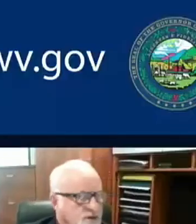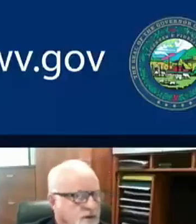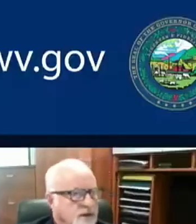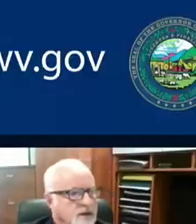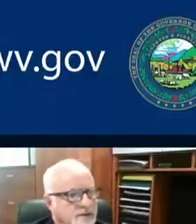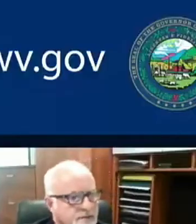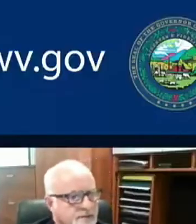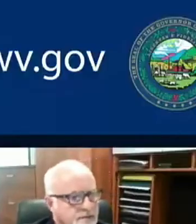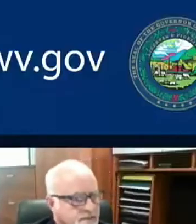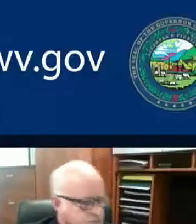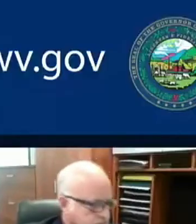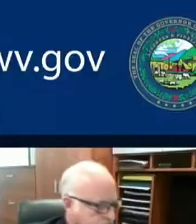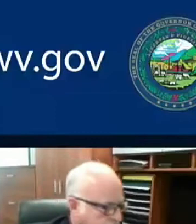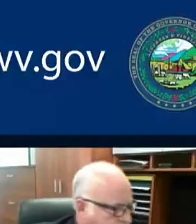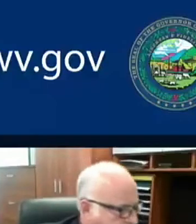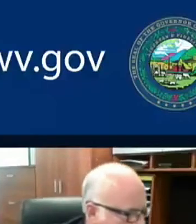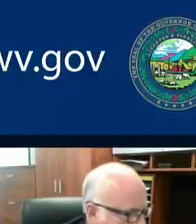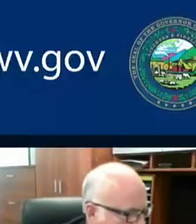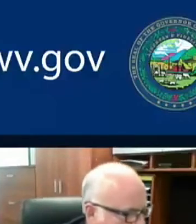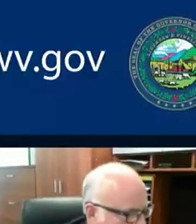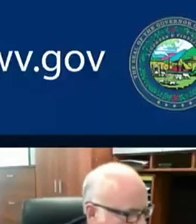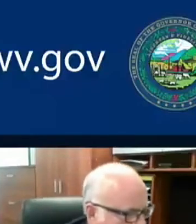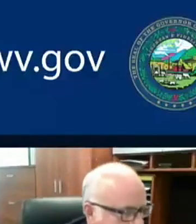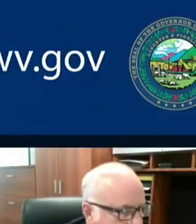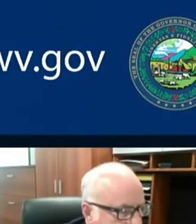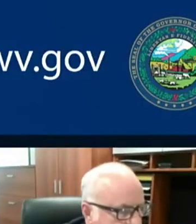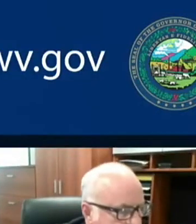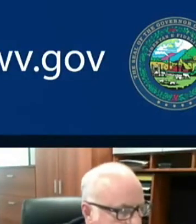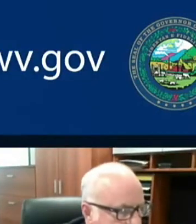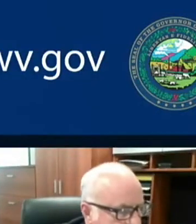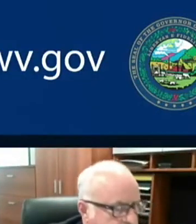All right. Thank you, Annie. Next, we'll go to Paul Mullen with WCBC.